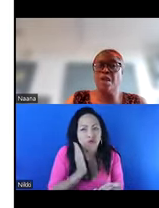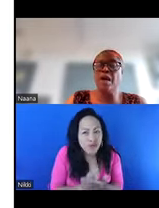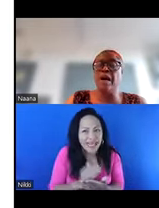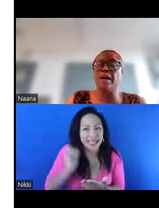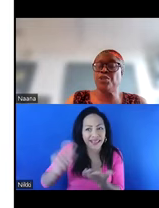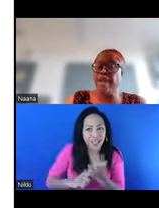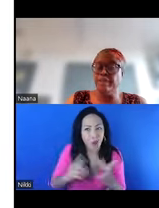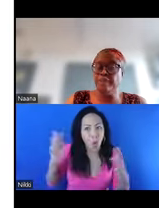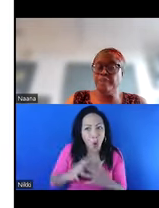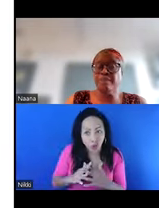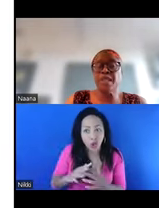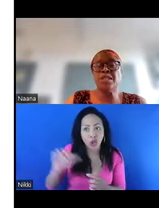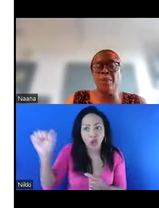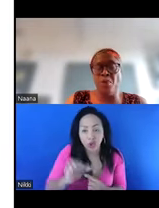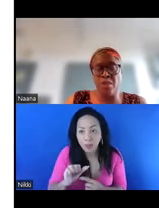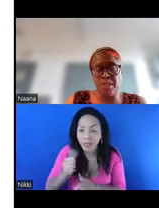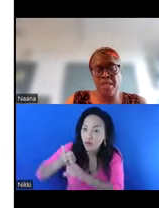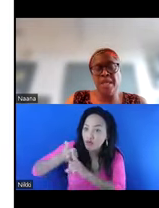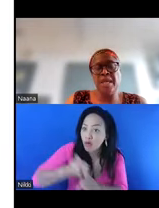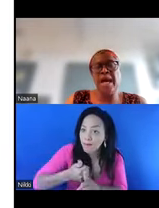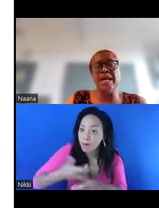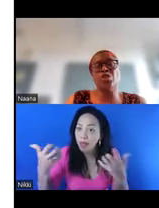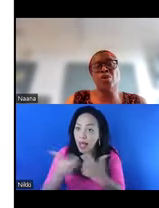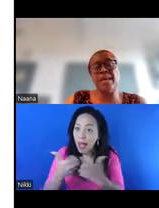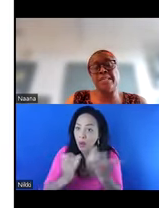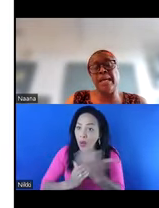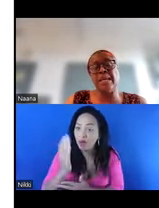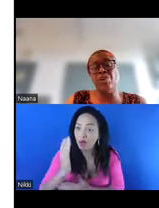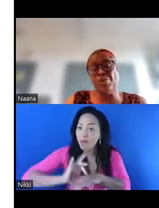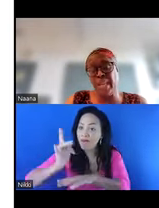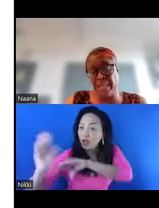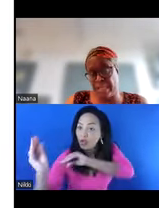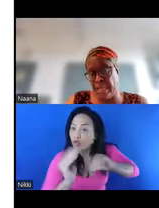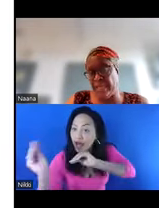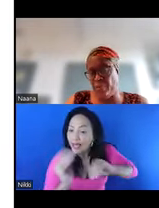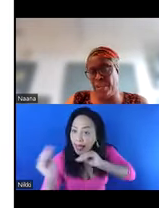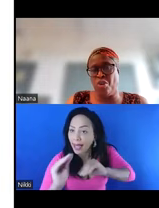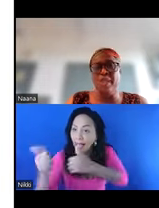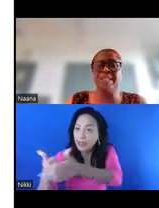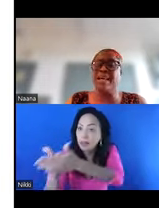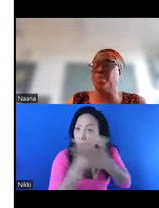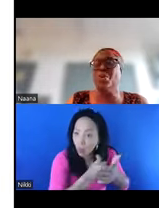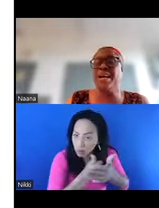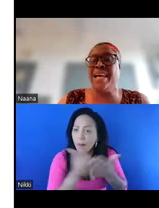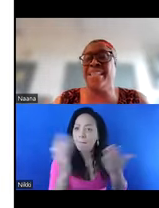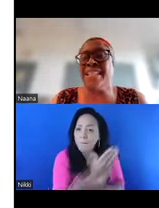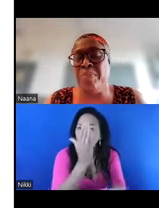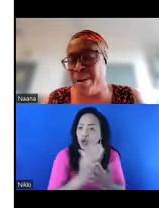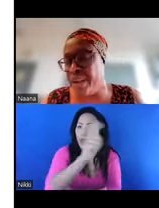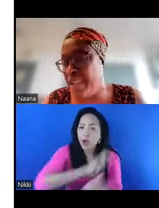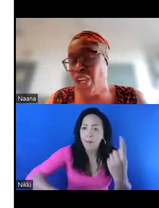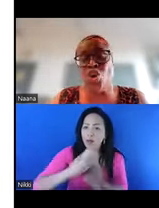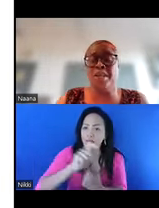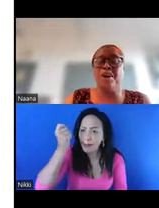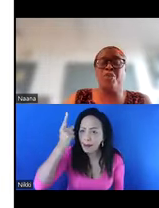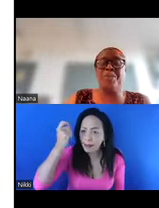our training, support, and to get a good understanding within community. I'm so glad that